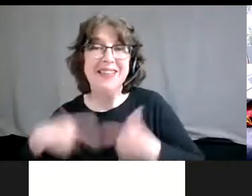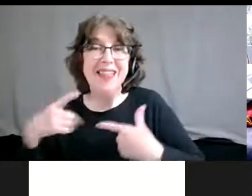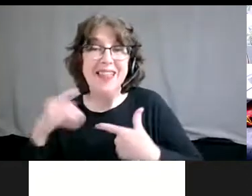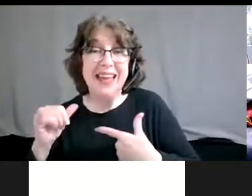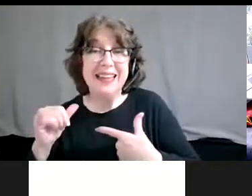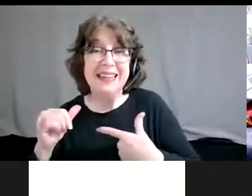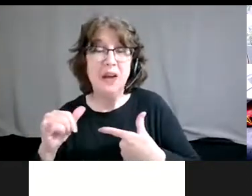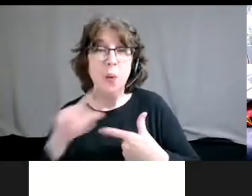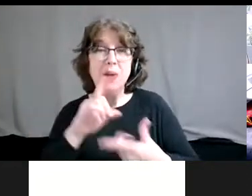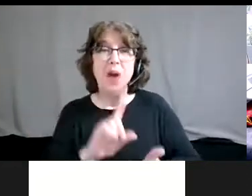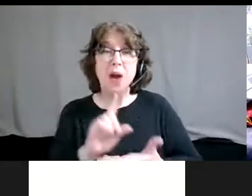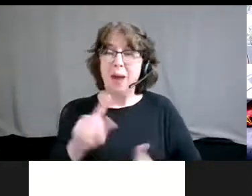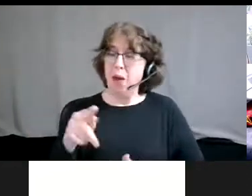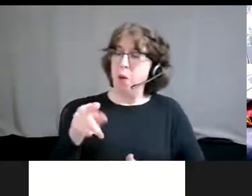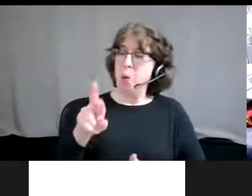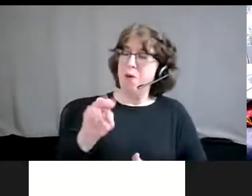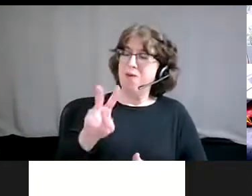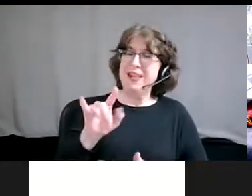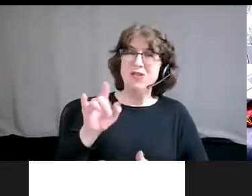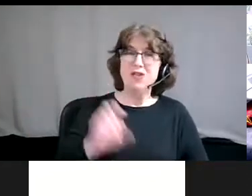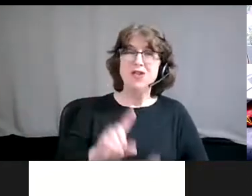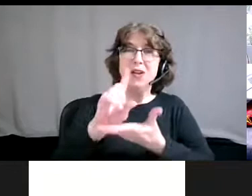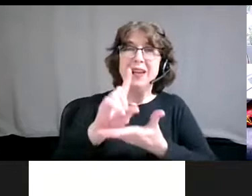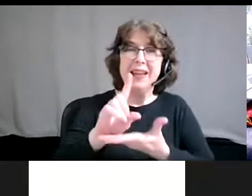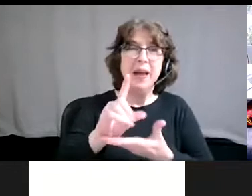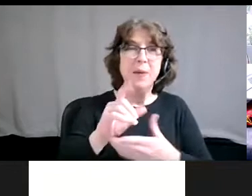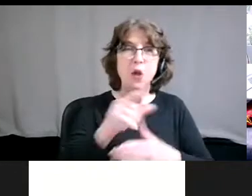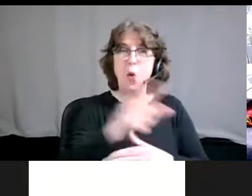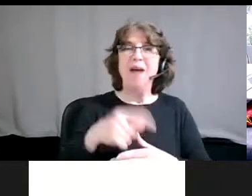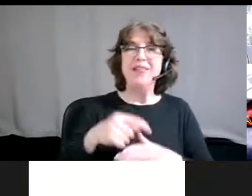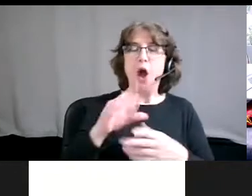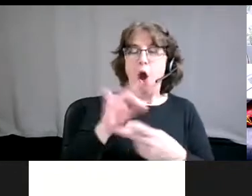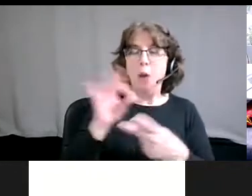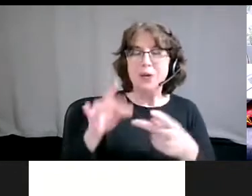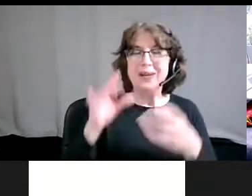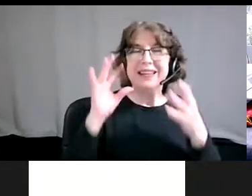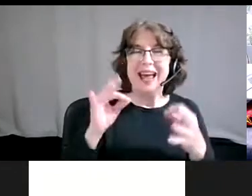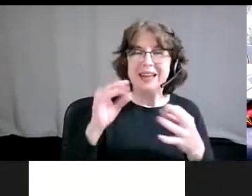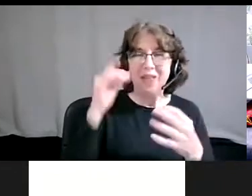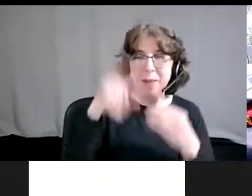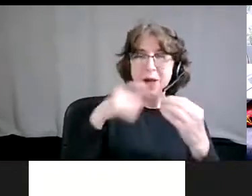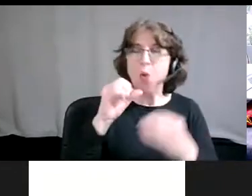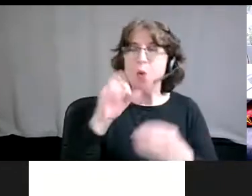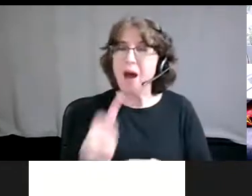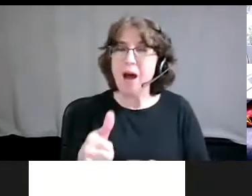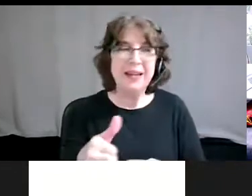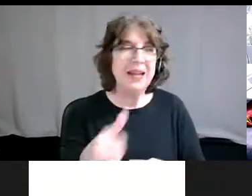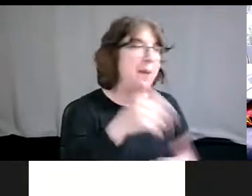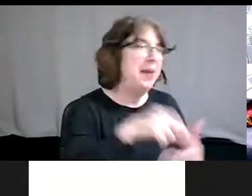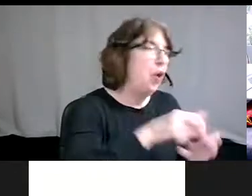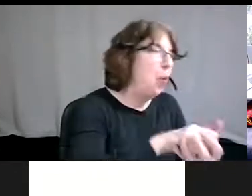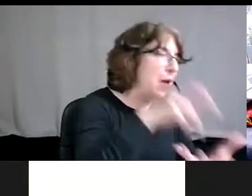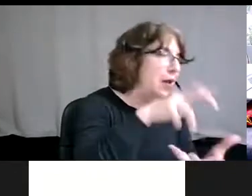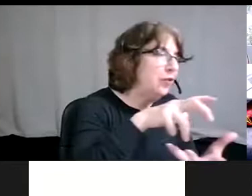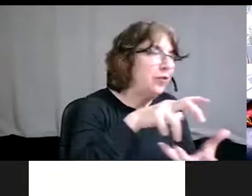a choice to think about it or not. It doesn't mean you're rich. It doesn't mean you don't have issues or that you don't have barriers or bottlenecks that you're